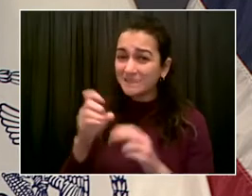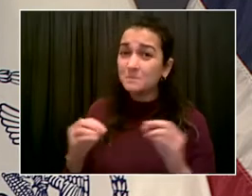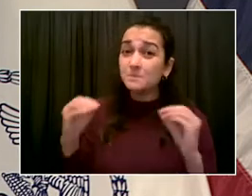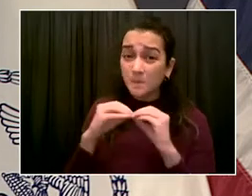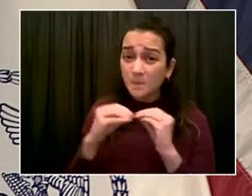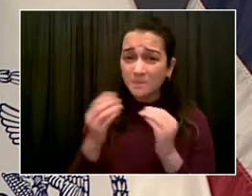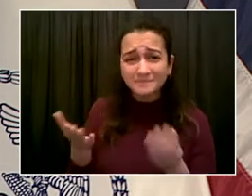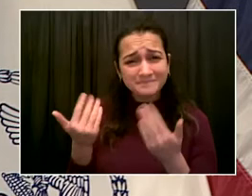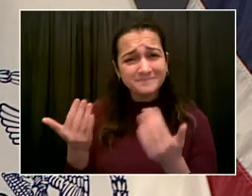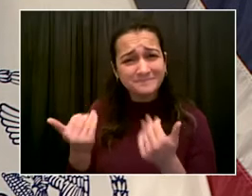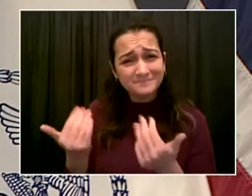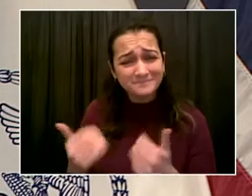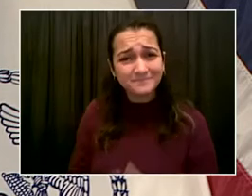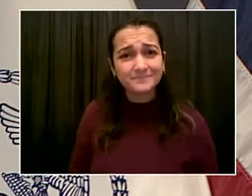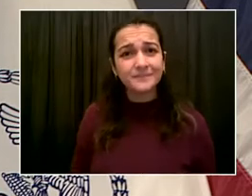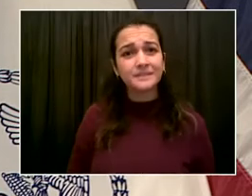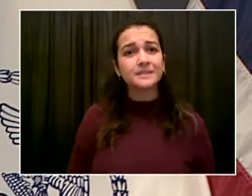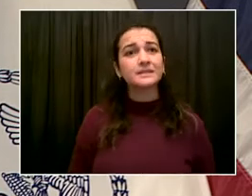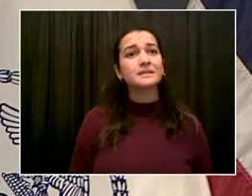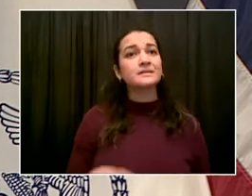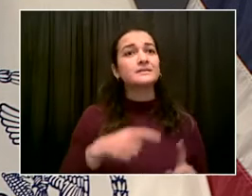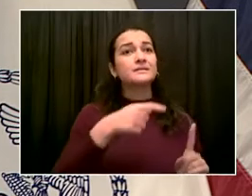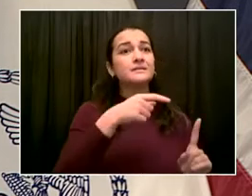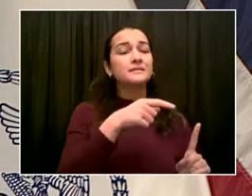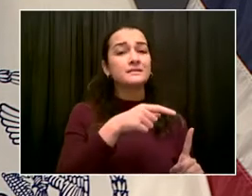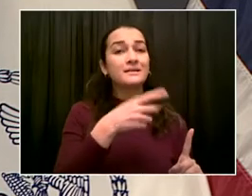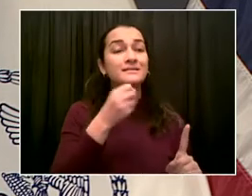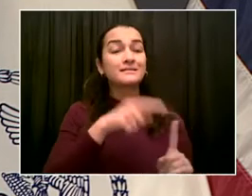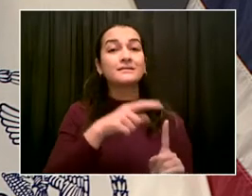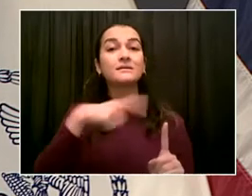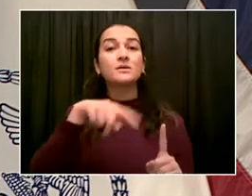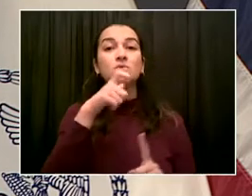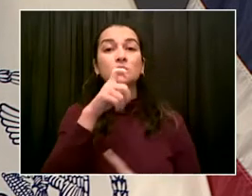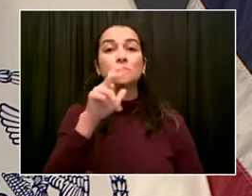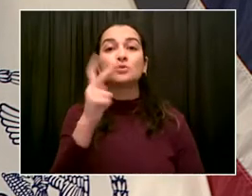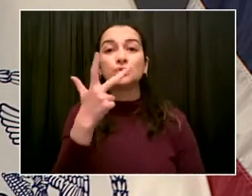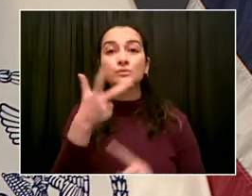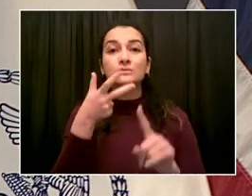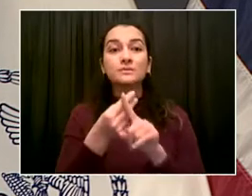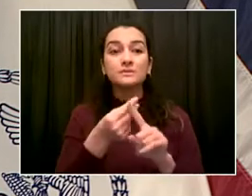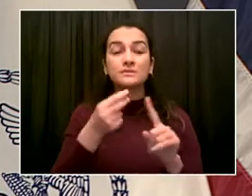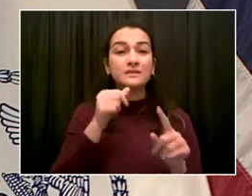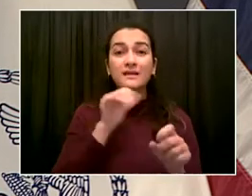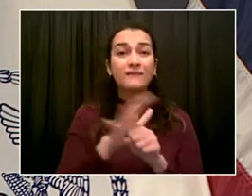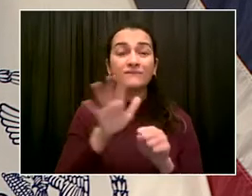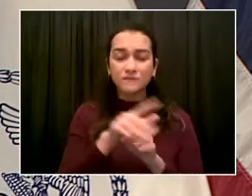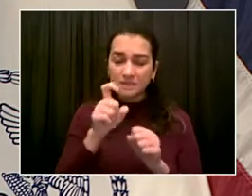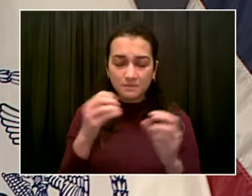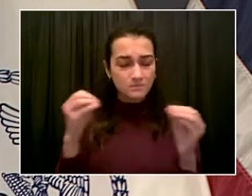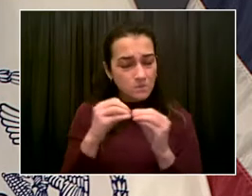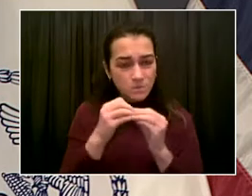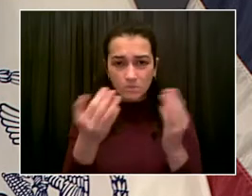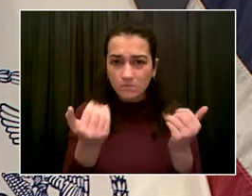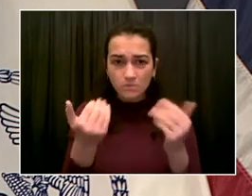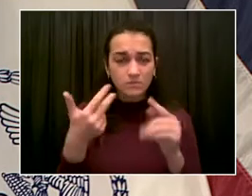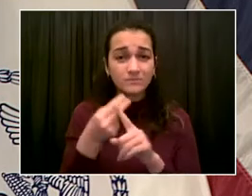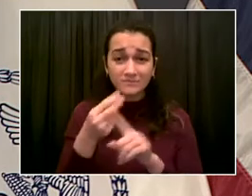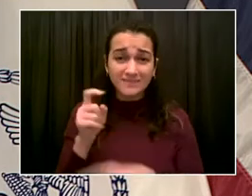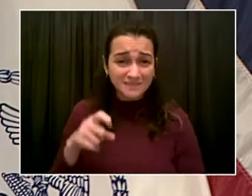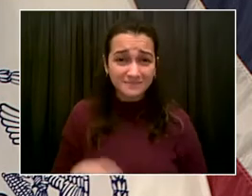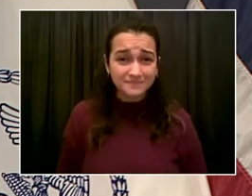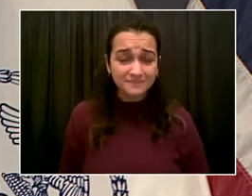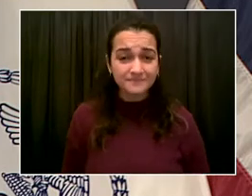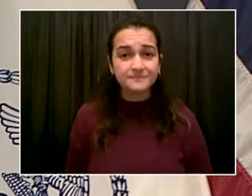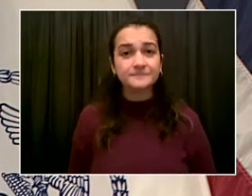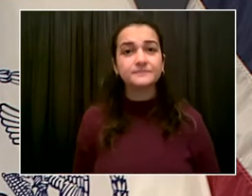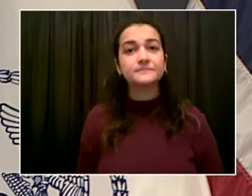That is the key strategy. And if we think a mask mandate is going to play a crucial role, we'll move on it quickly. We do not